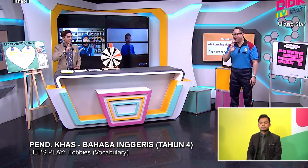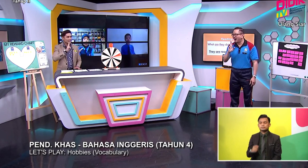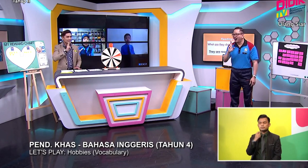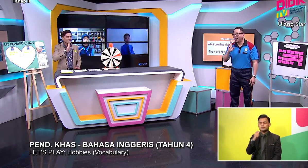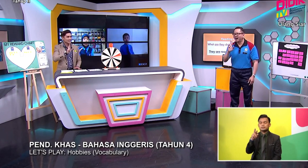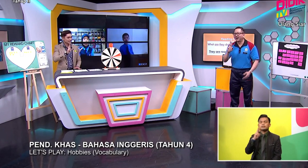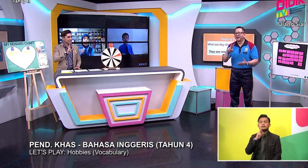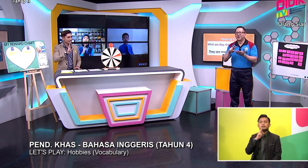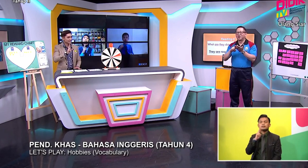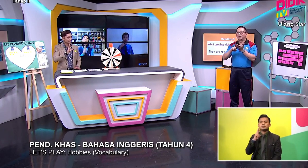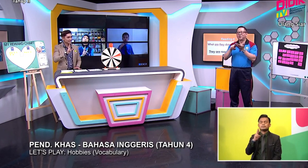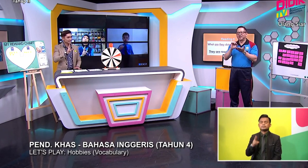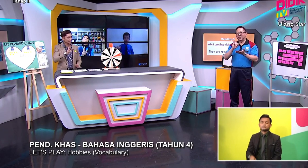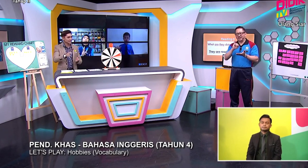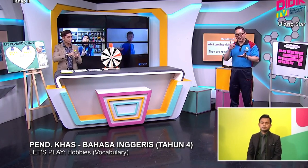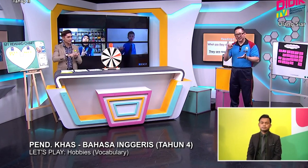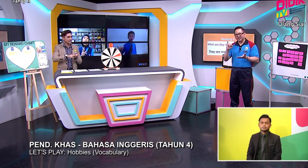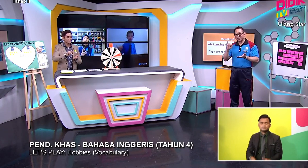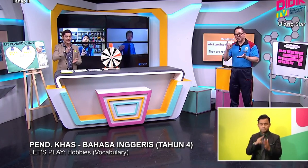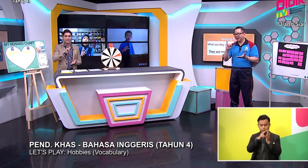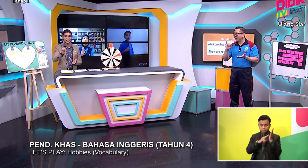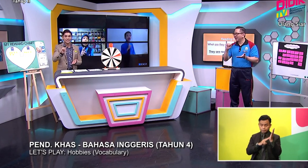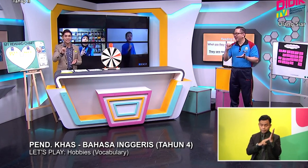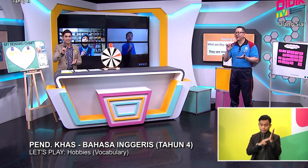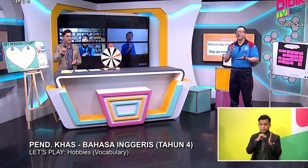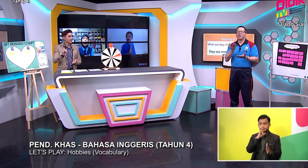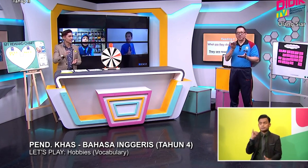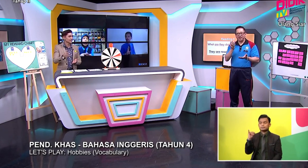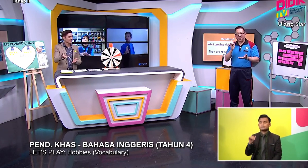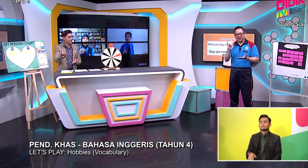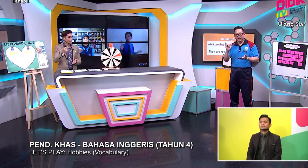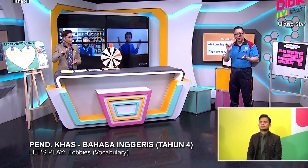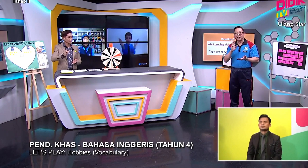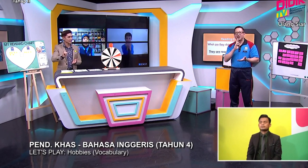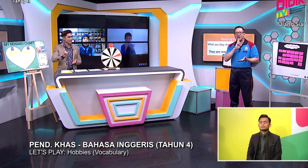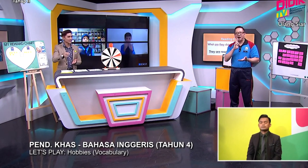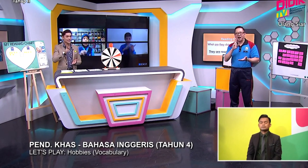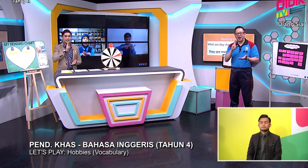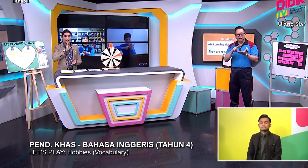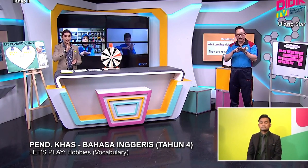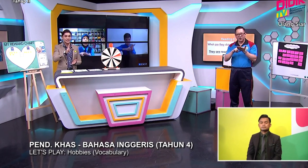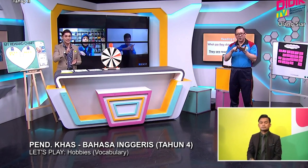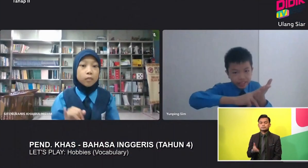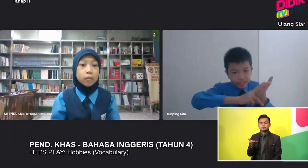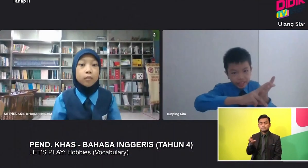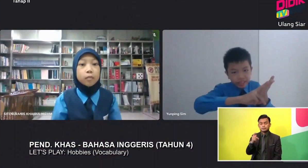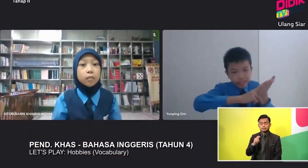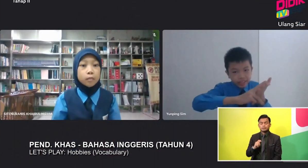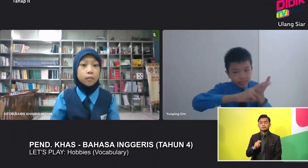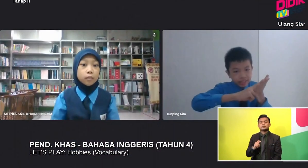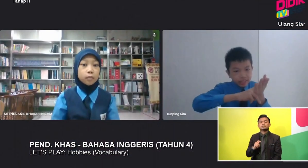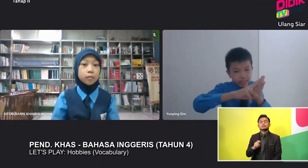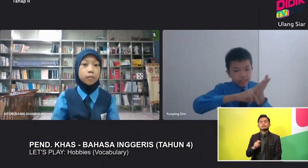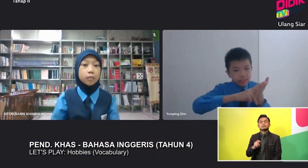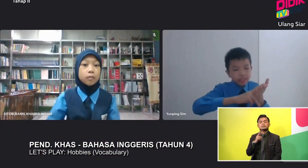Are Reading Okay They Are Reading